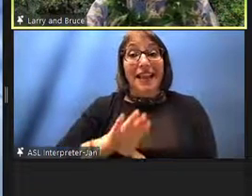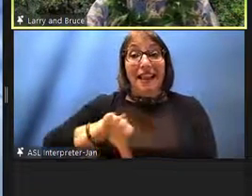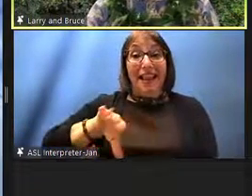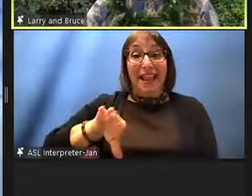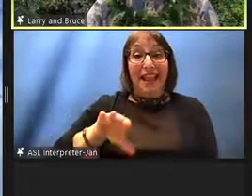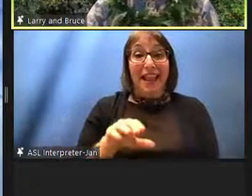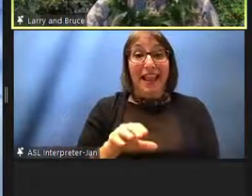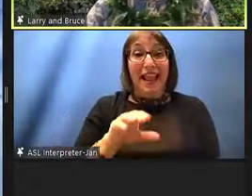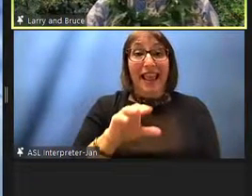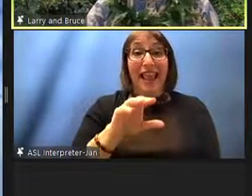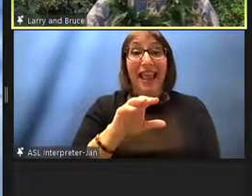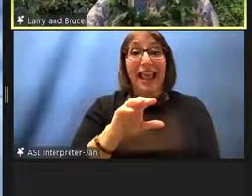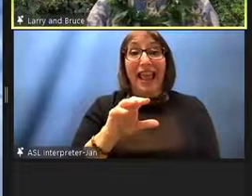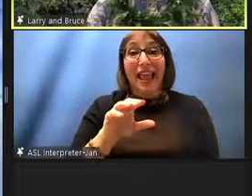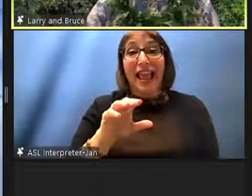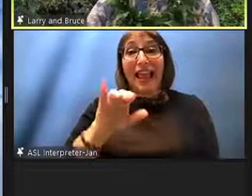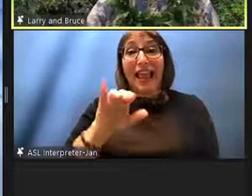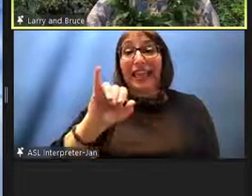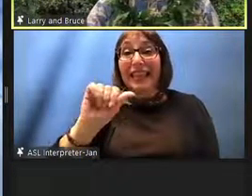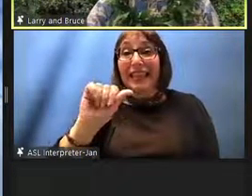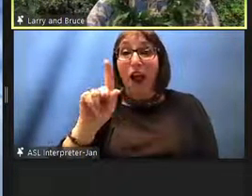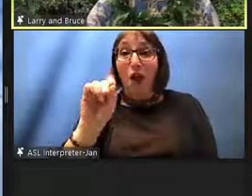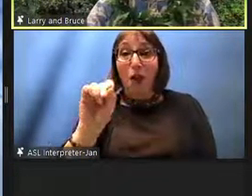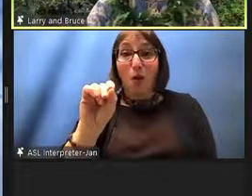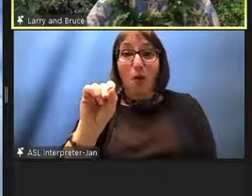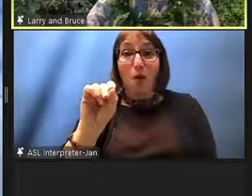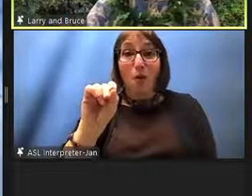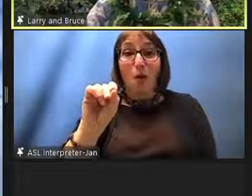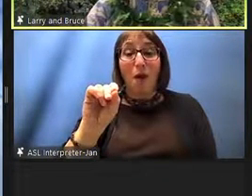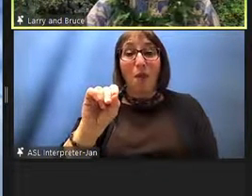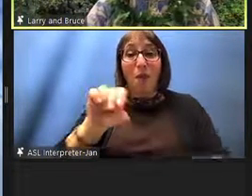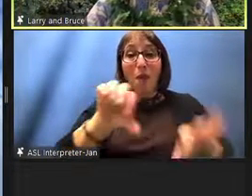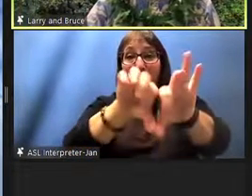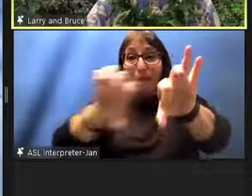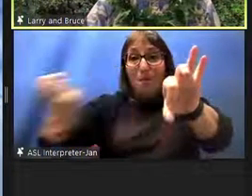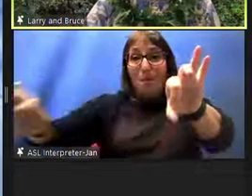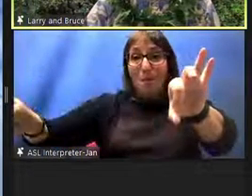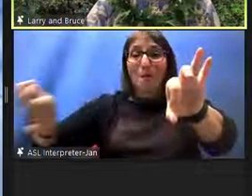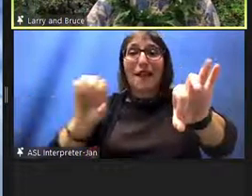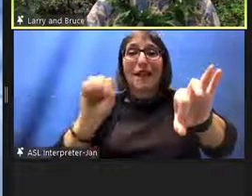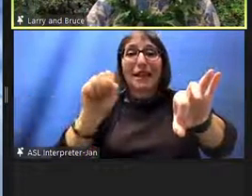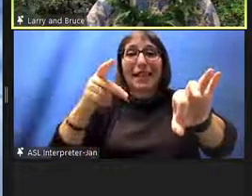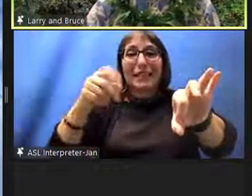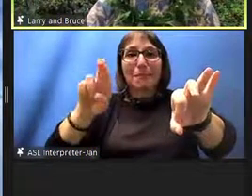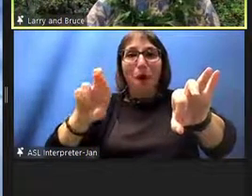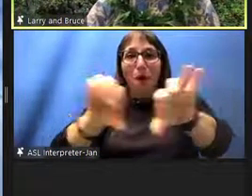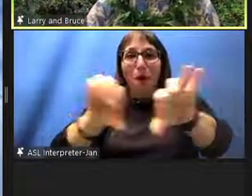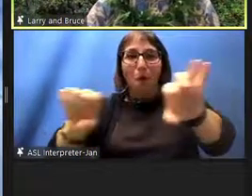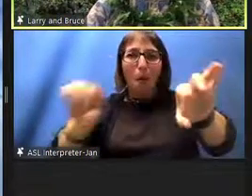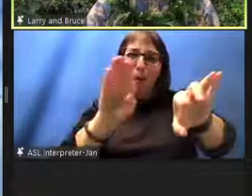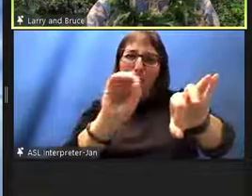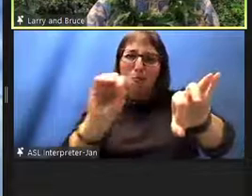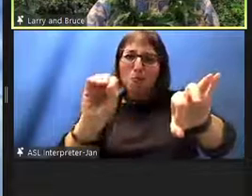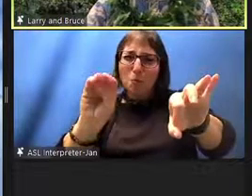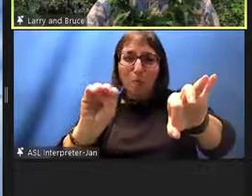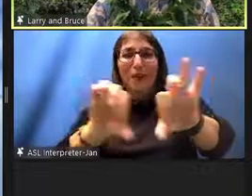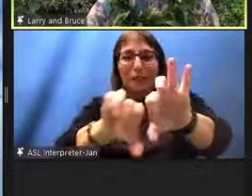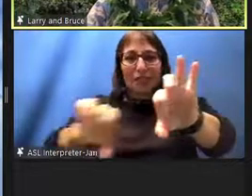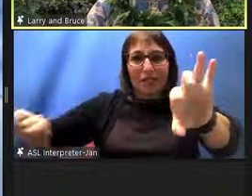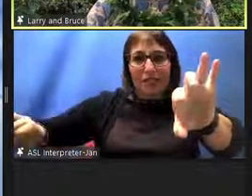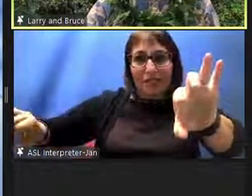iako or the outrigger boom or the spar that is representing